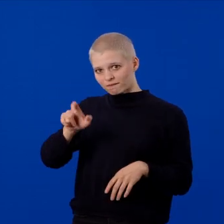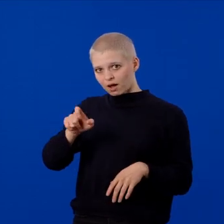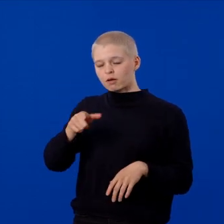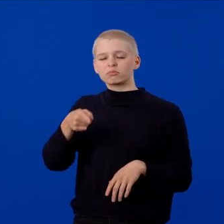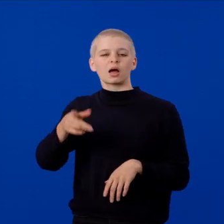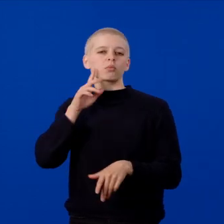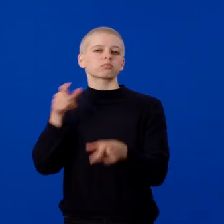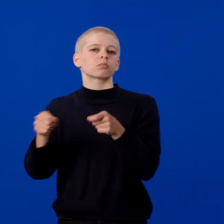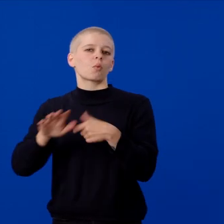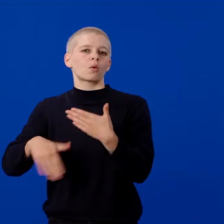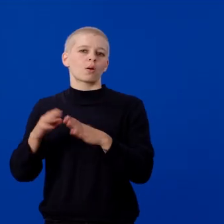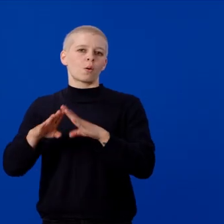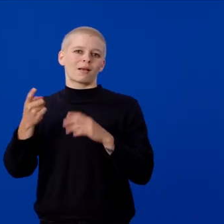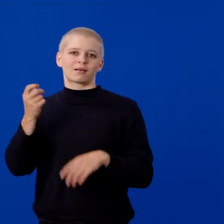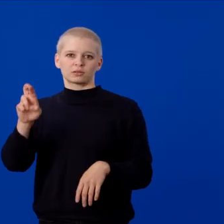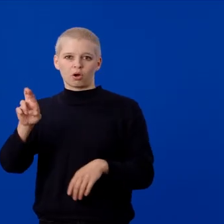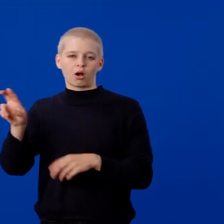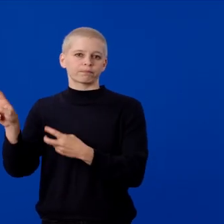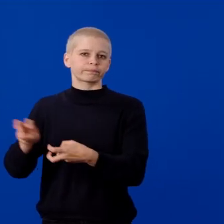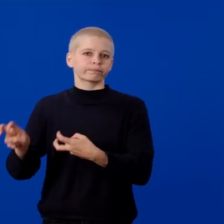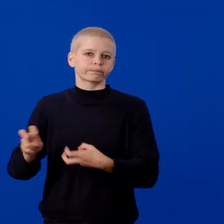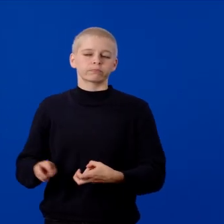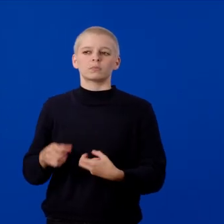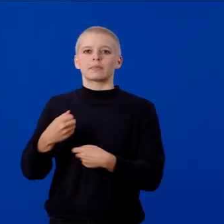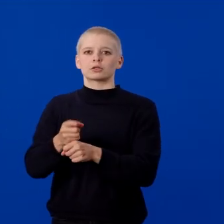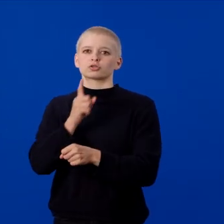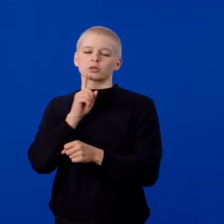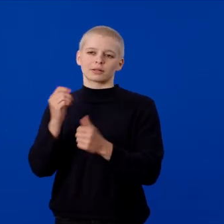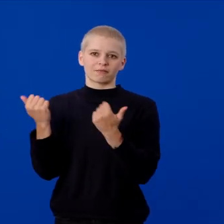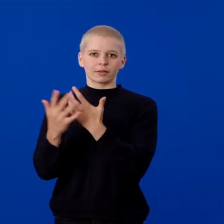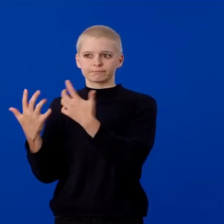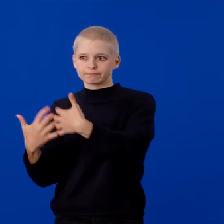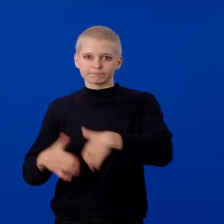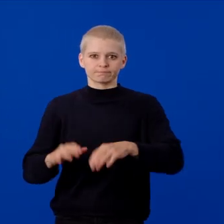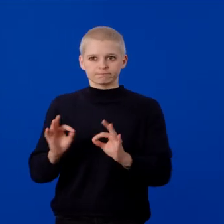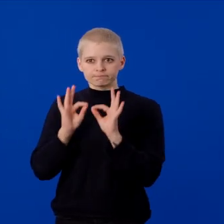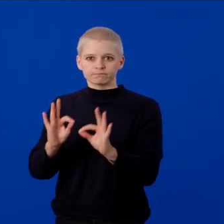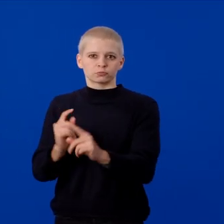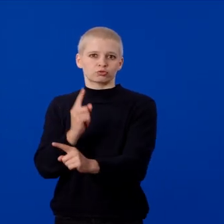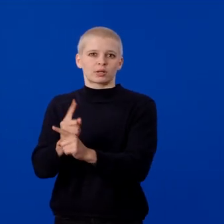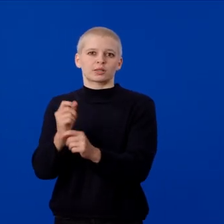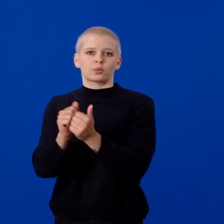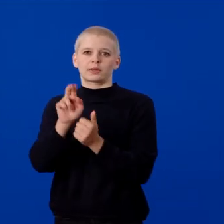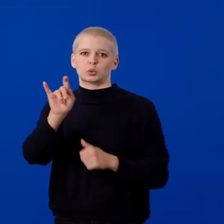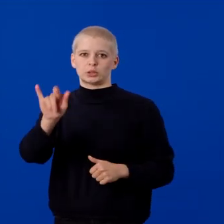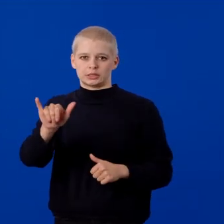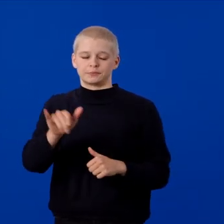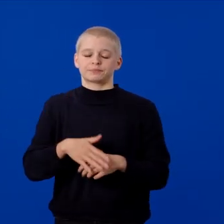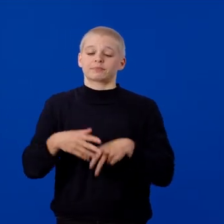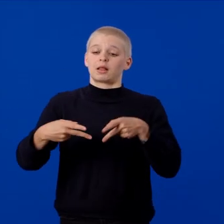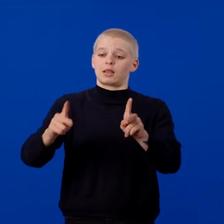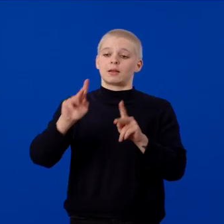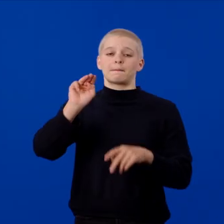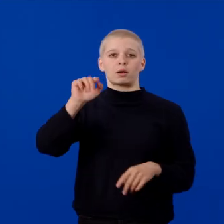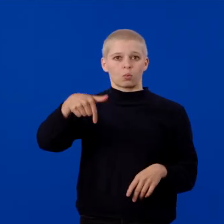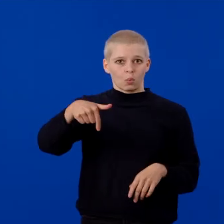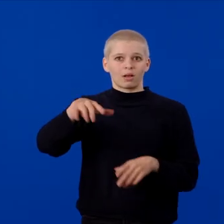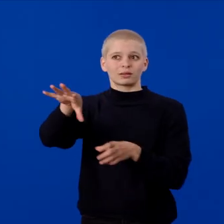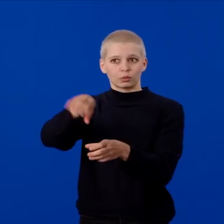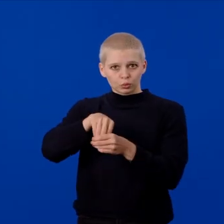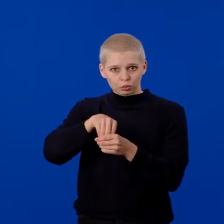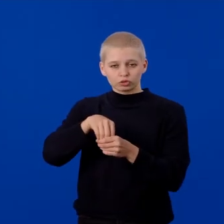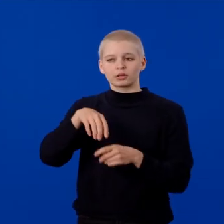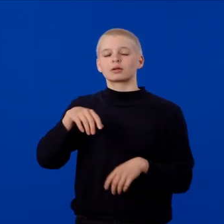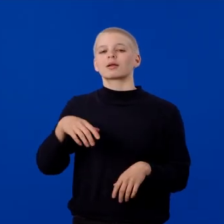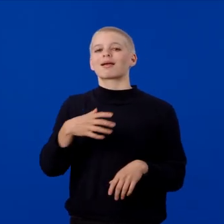OpenXR input mappings to bind correctly in Unity. Then enable Meta Quest, Occlusion, and Meta